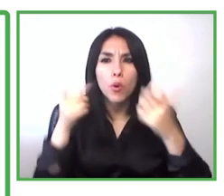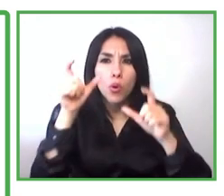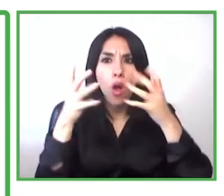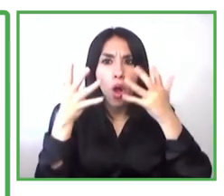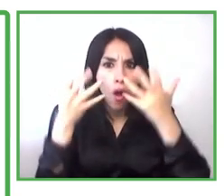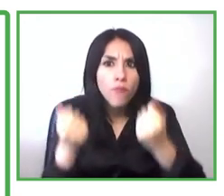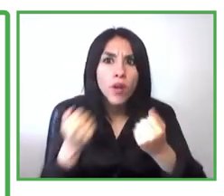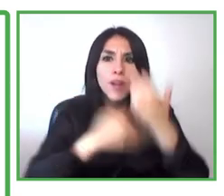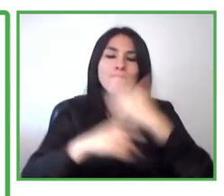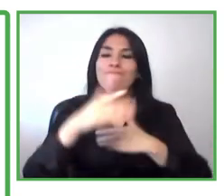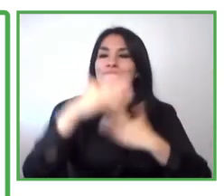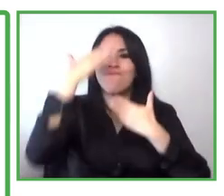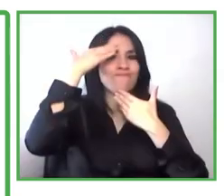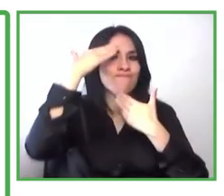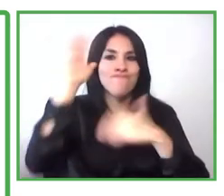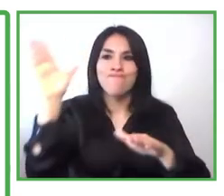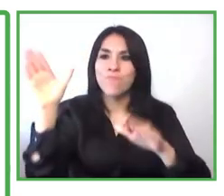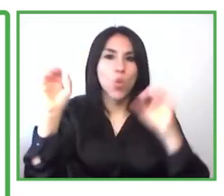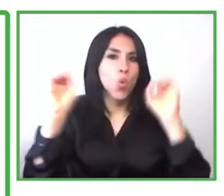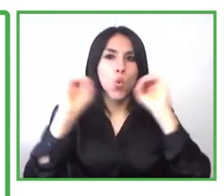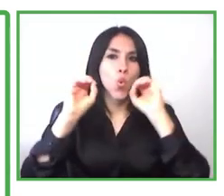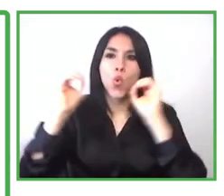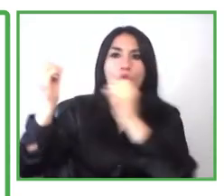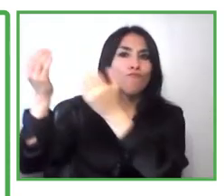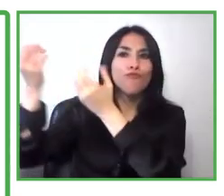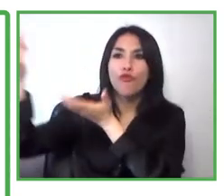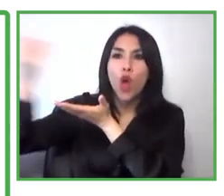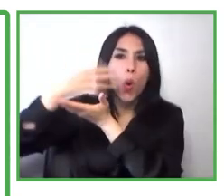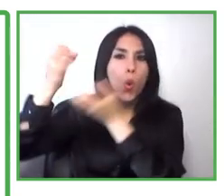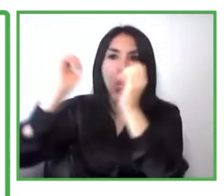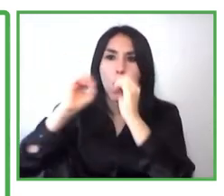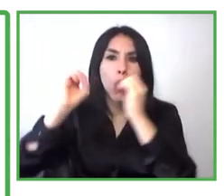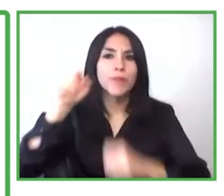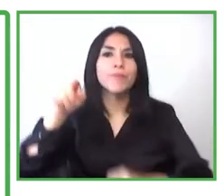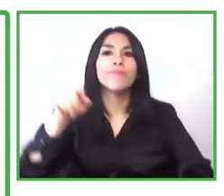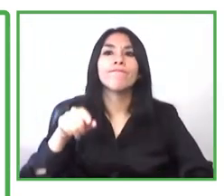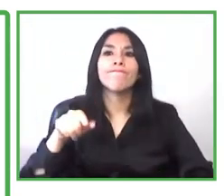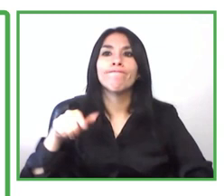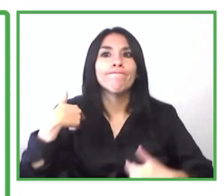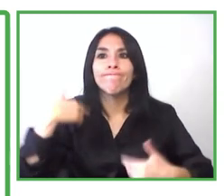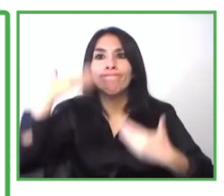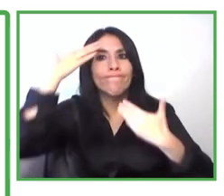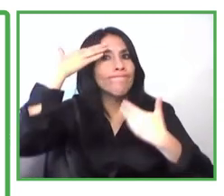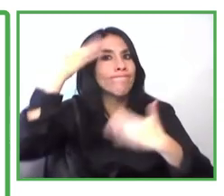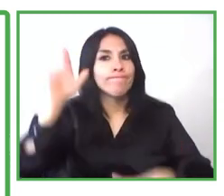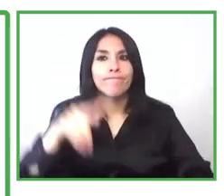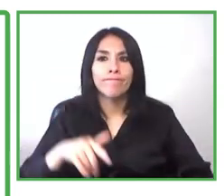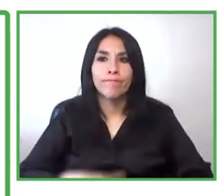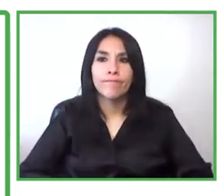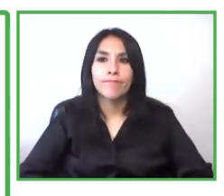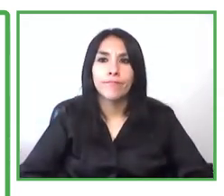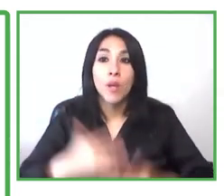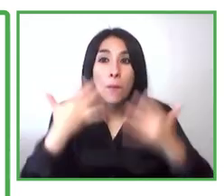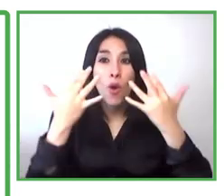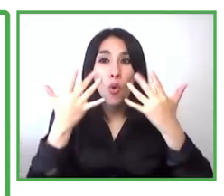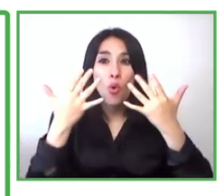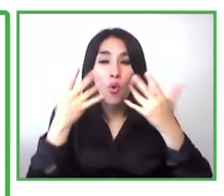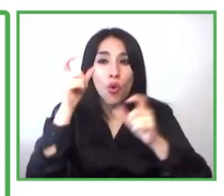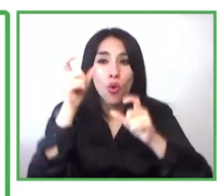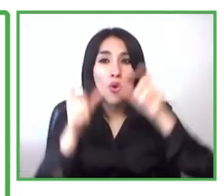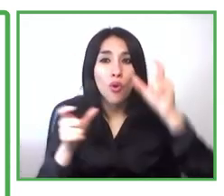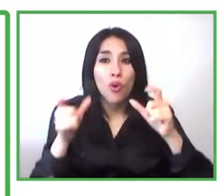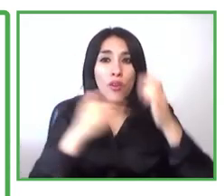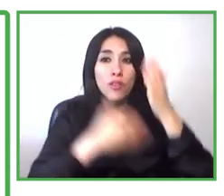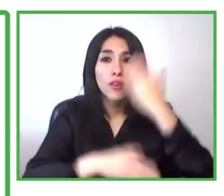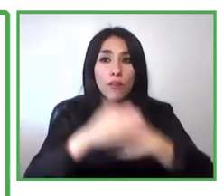ministry of people with disability we are working to get it so that we can have those uh database that can help or